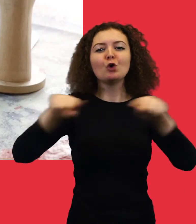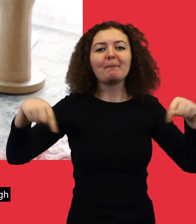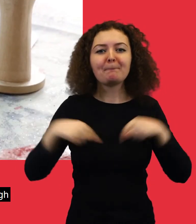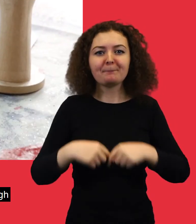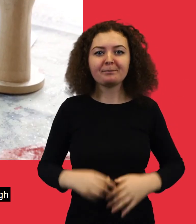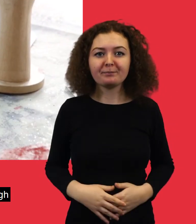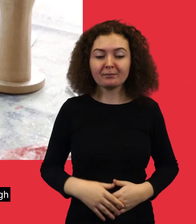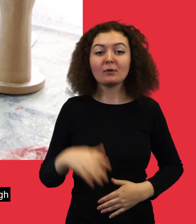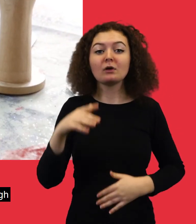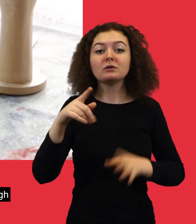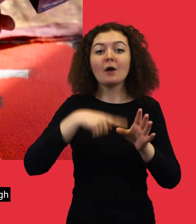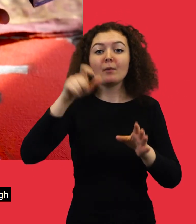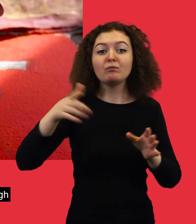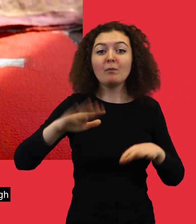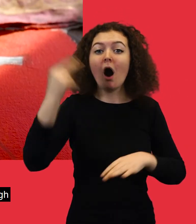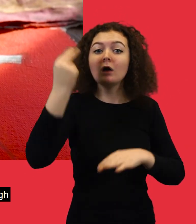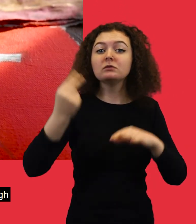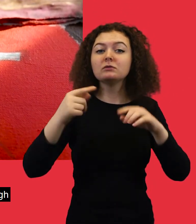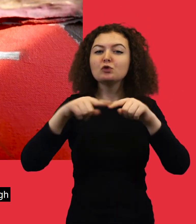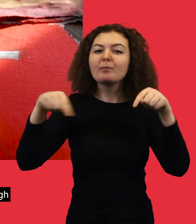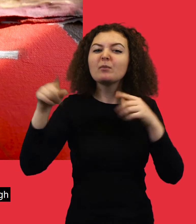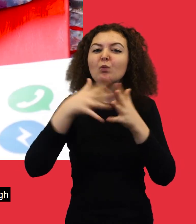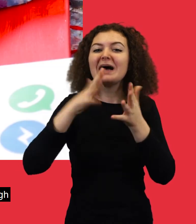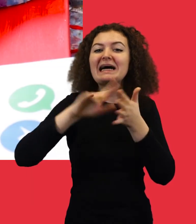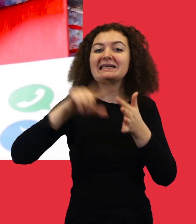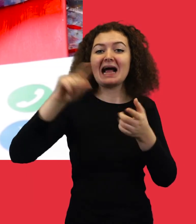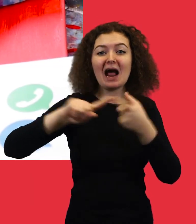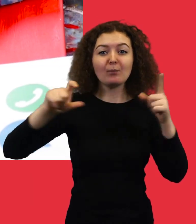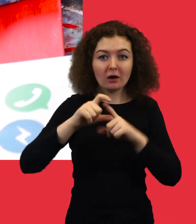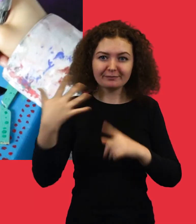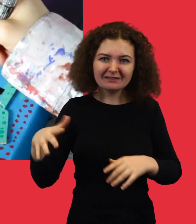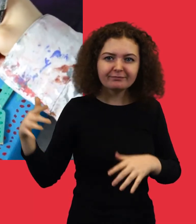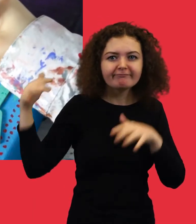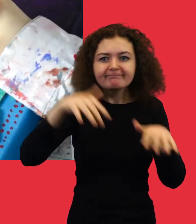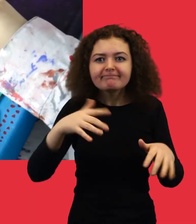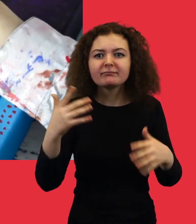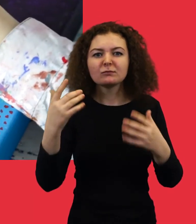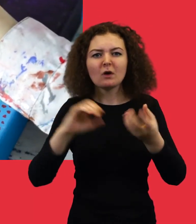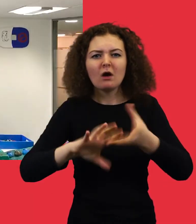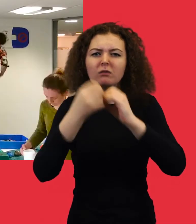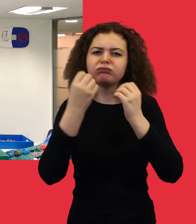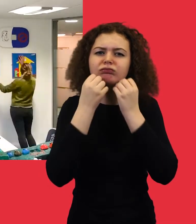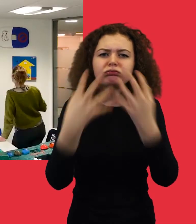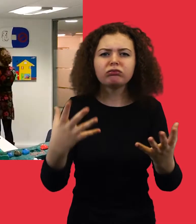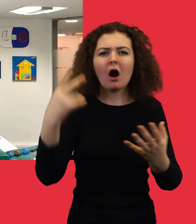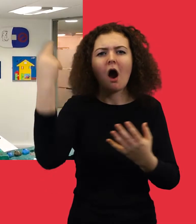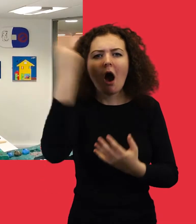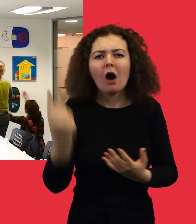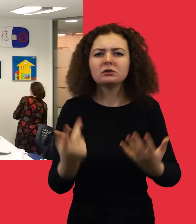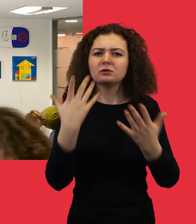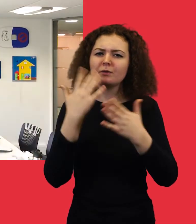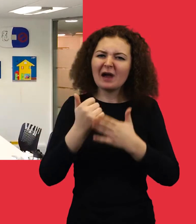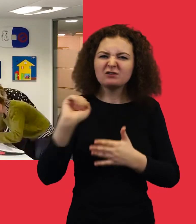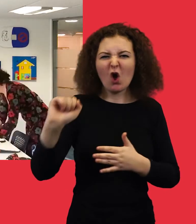Young people from the art room at the WEC in Edinburgh came in and created an amazing art display based on their